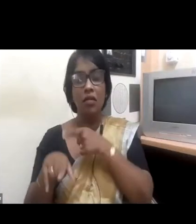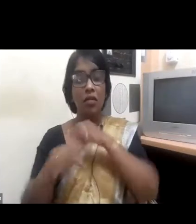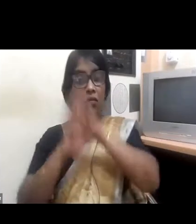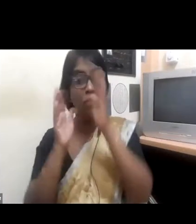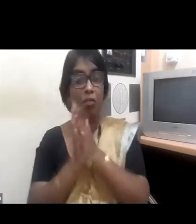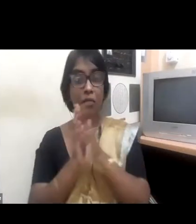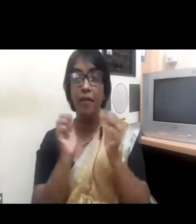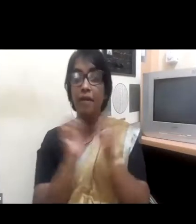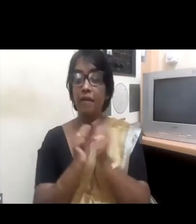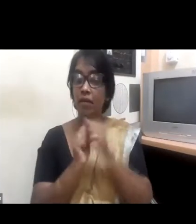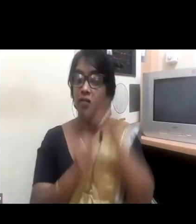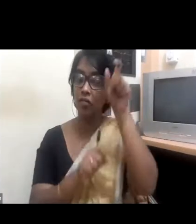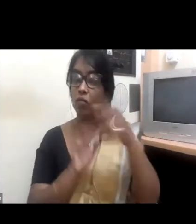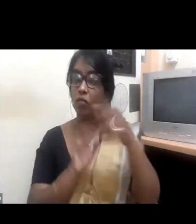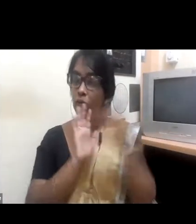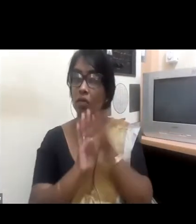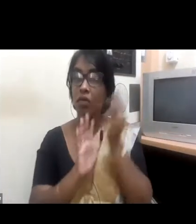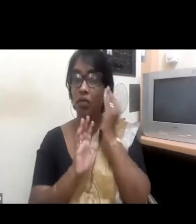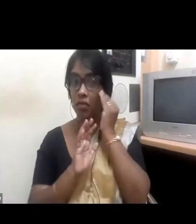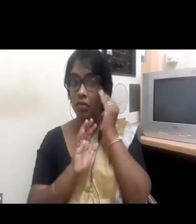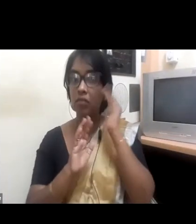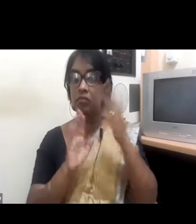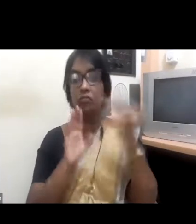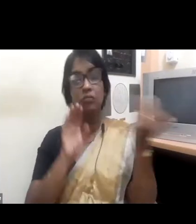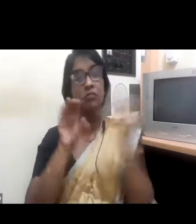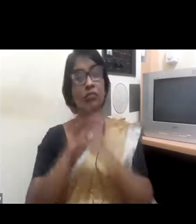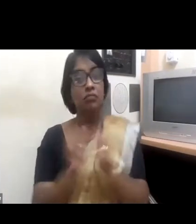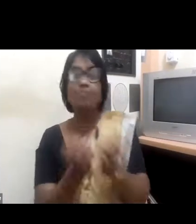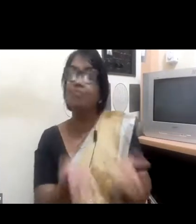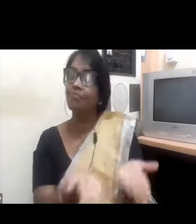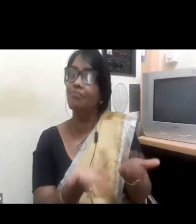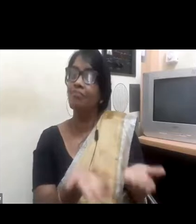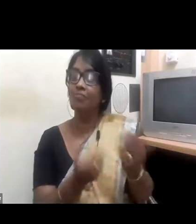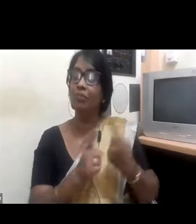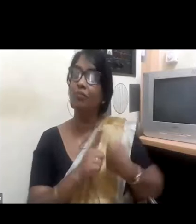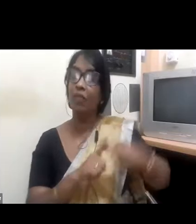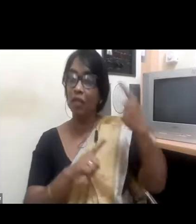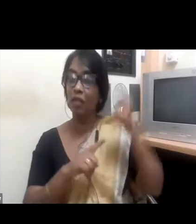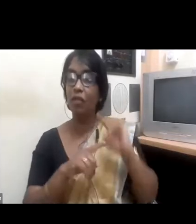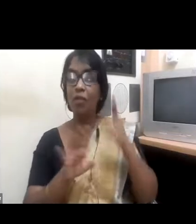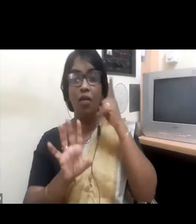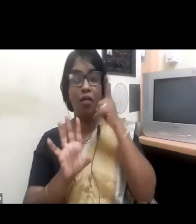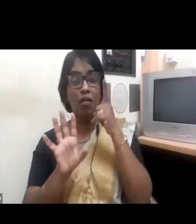inclusion initiatives. Going back a few years back, my first